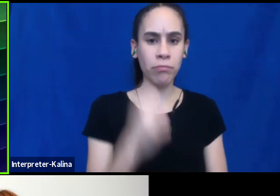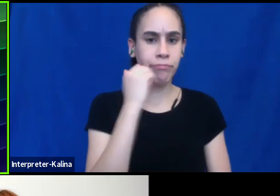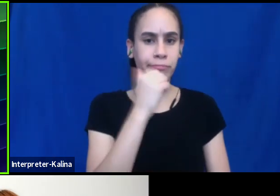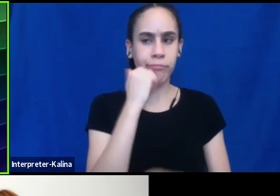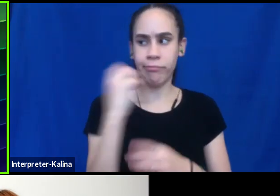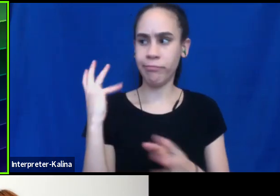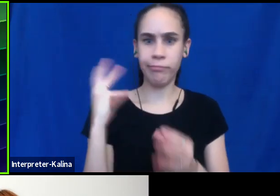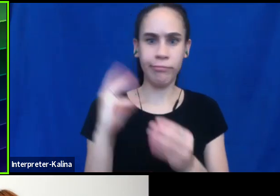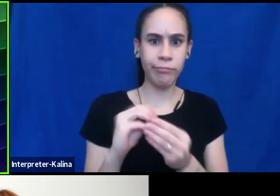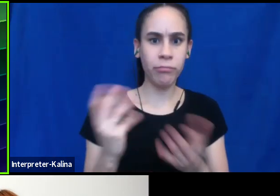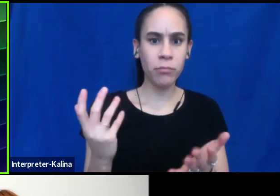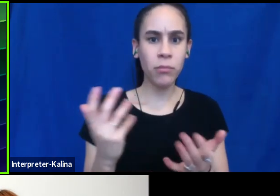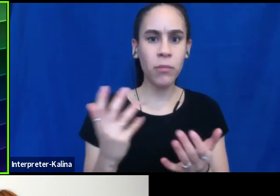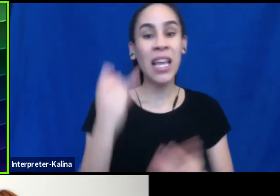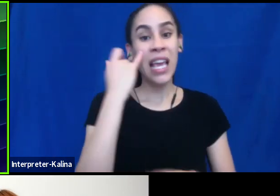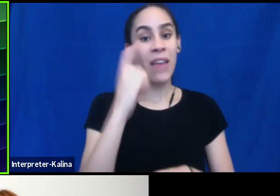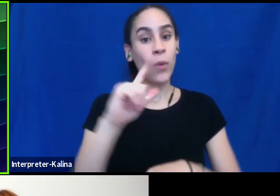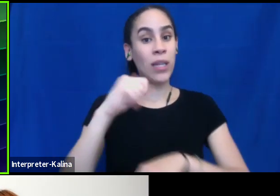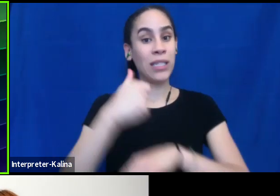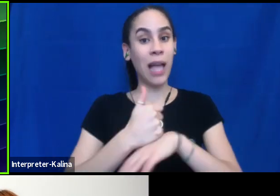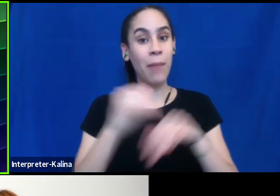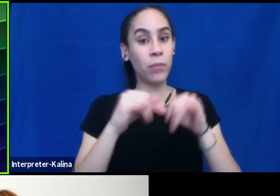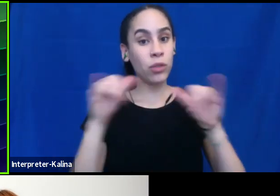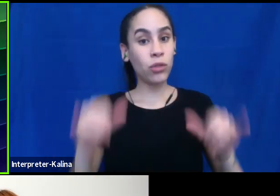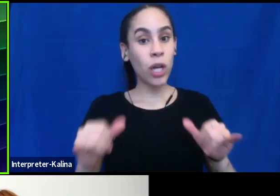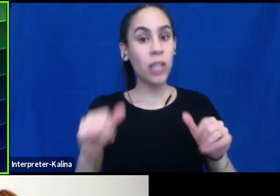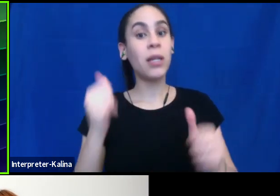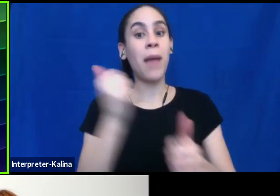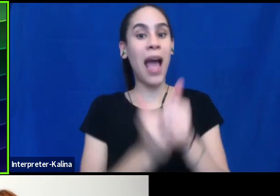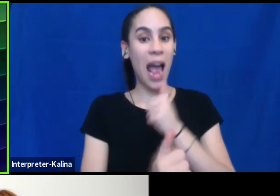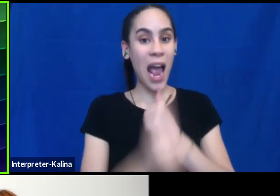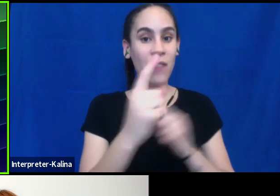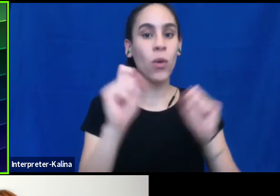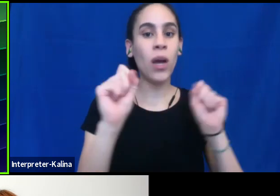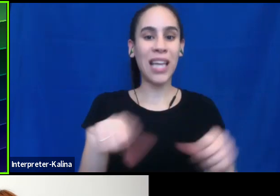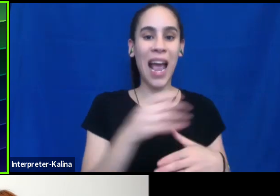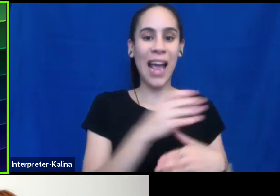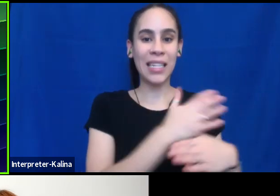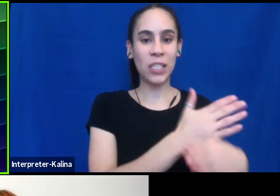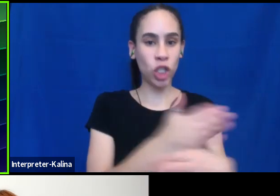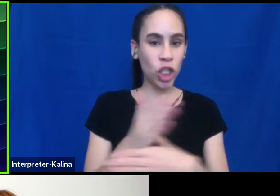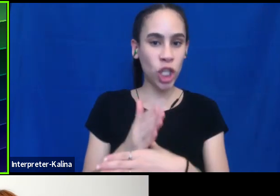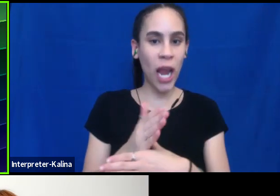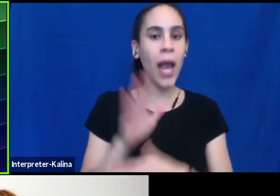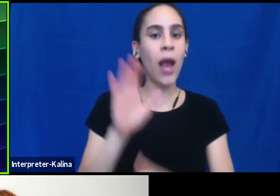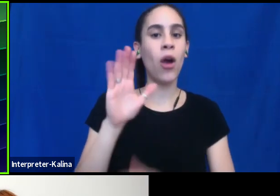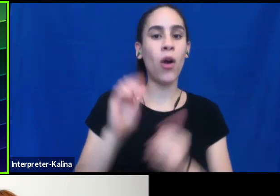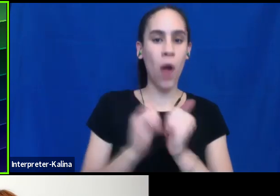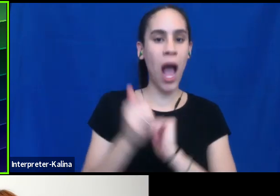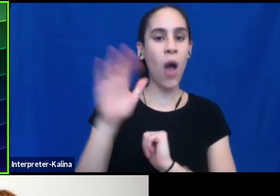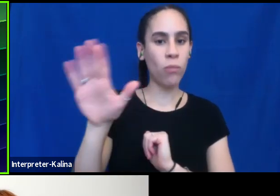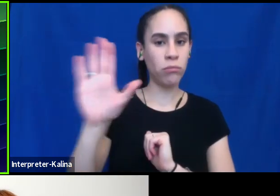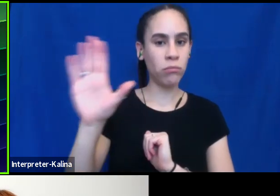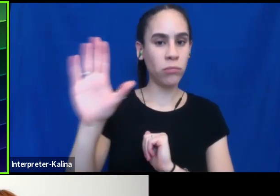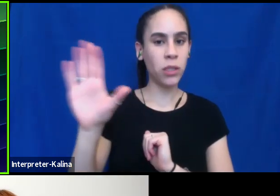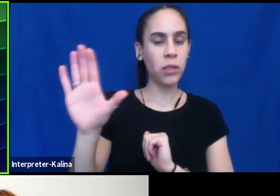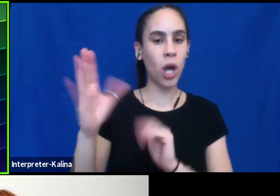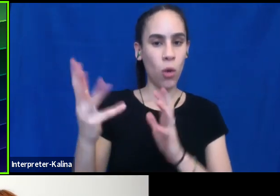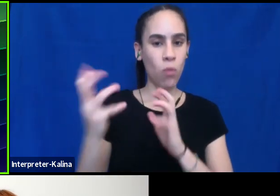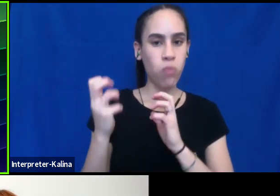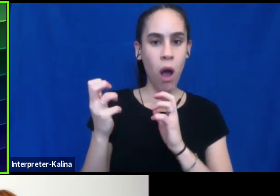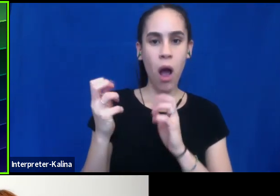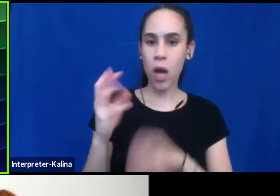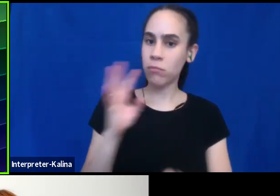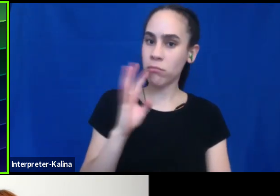if you establish systems where everybody is, um, able to share how they would like to be addressed, um, then it's,